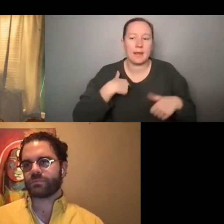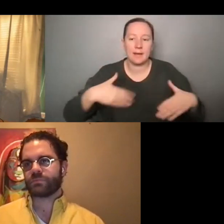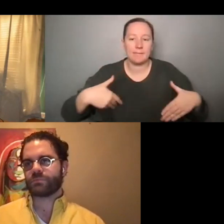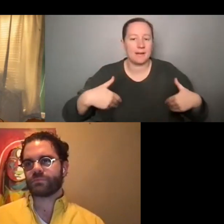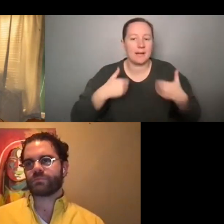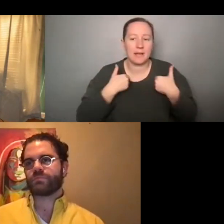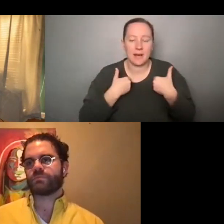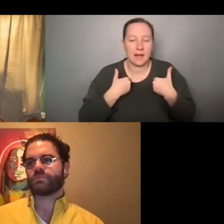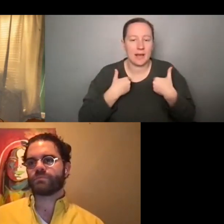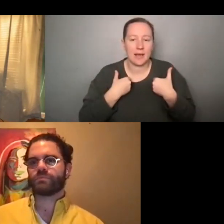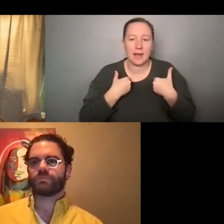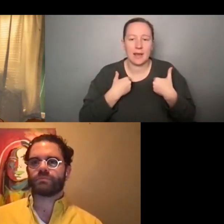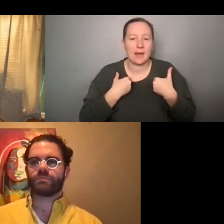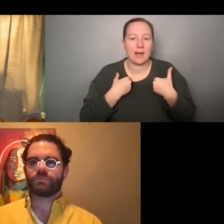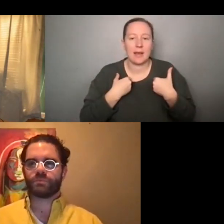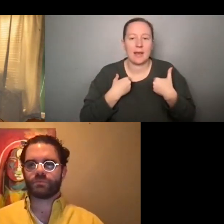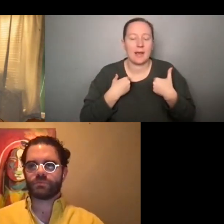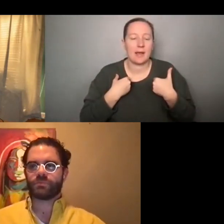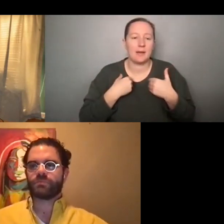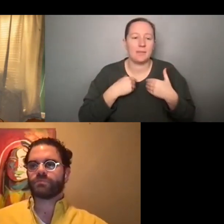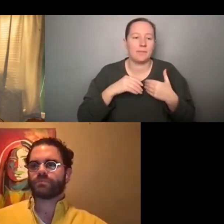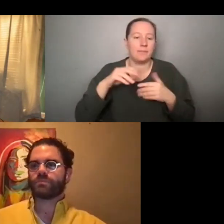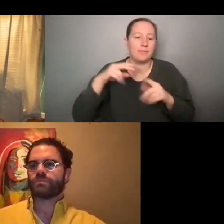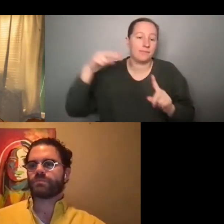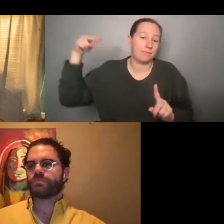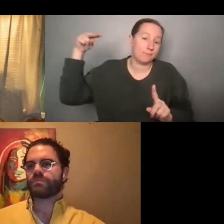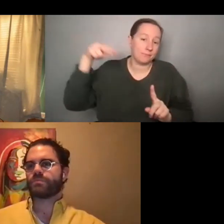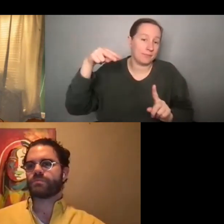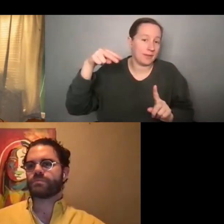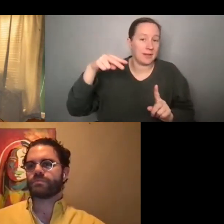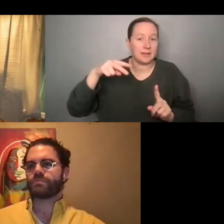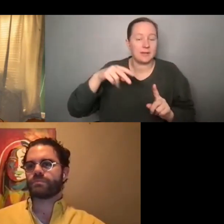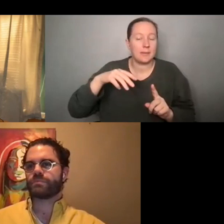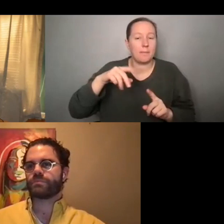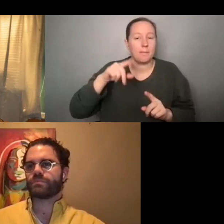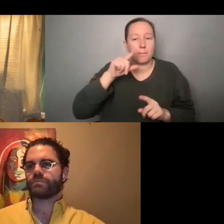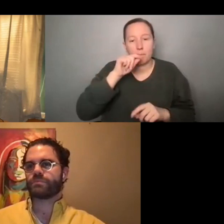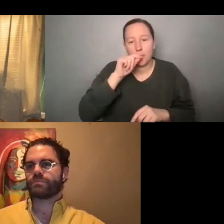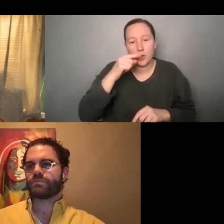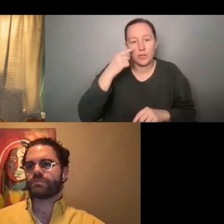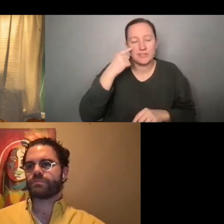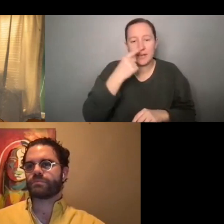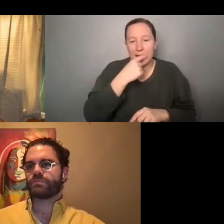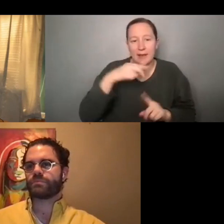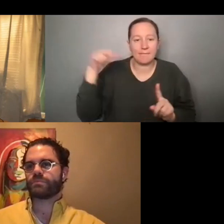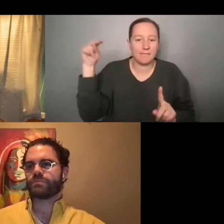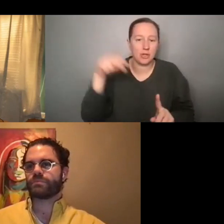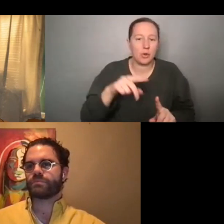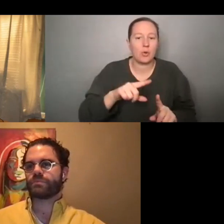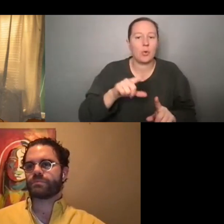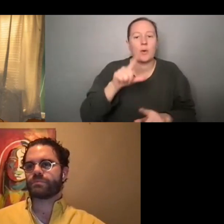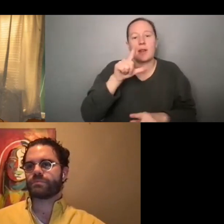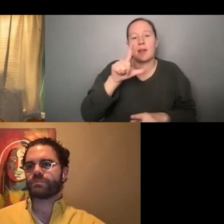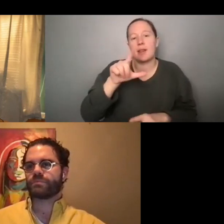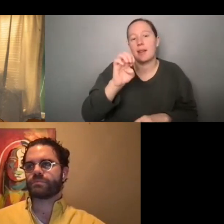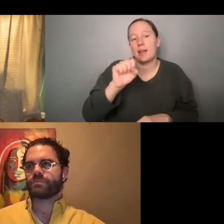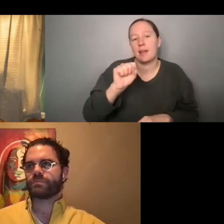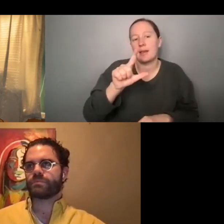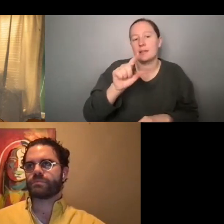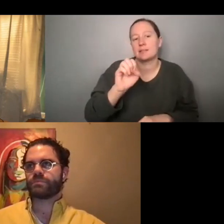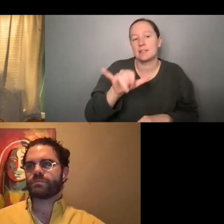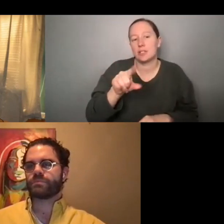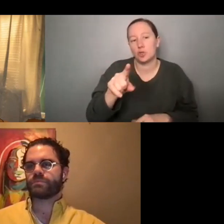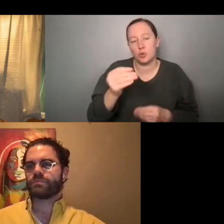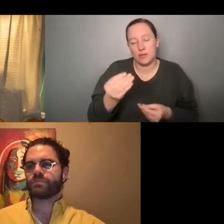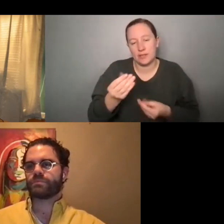like the bird's eye view, but I do think, I don't know. And Leslie can let me know, but I do